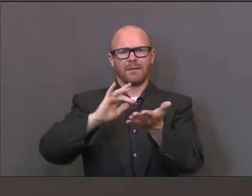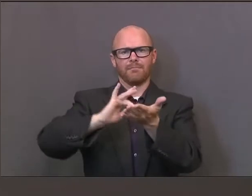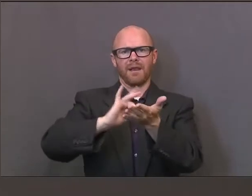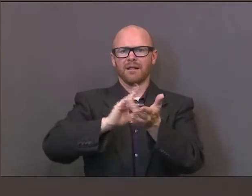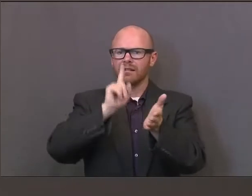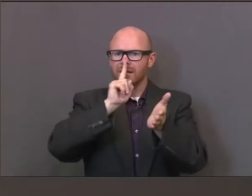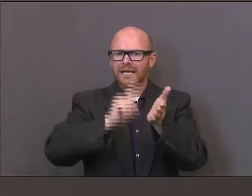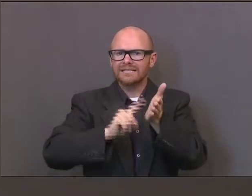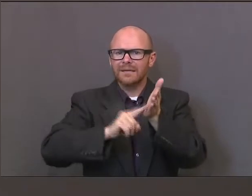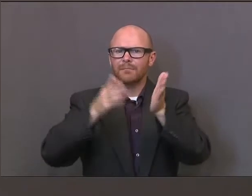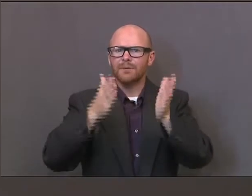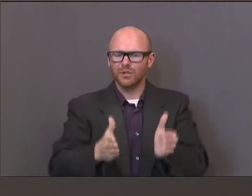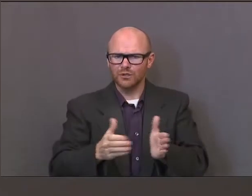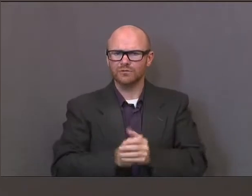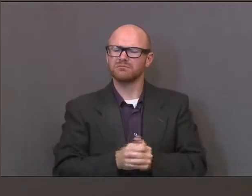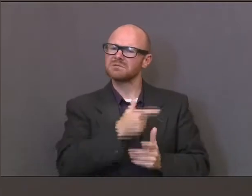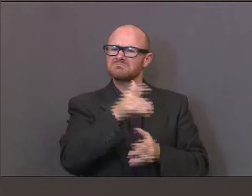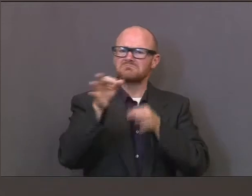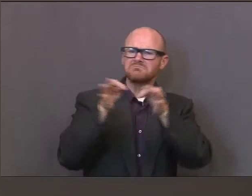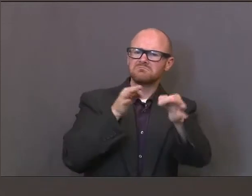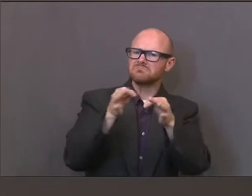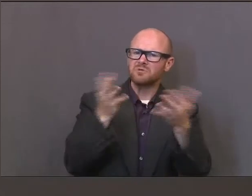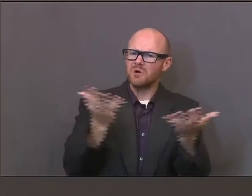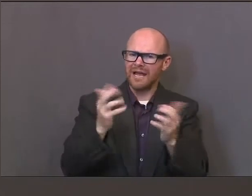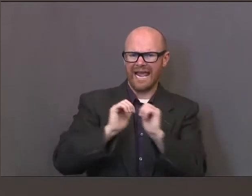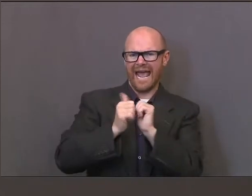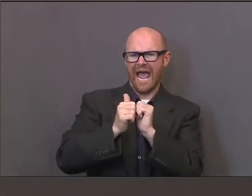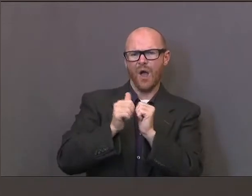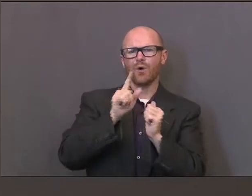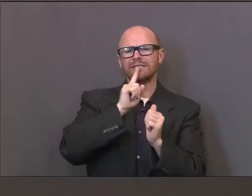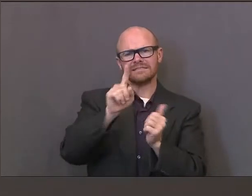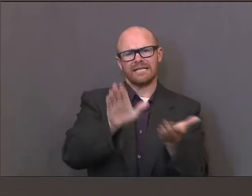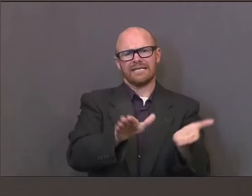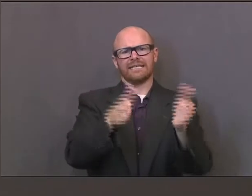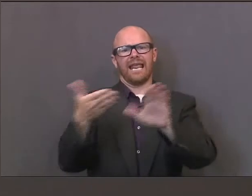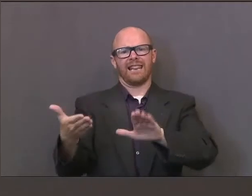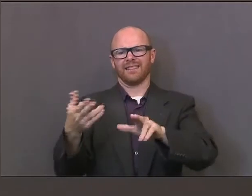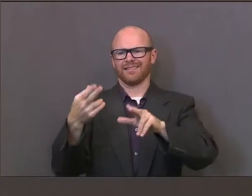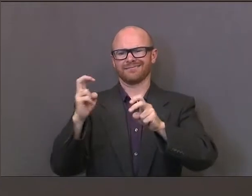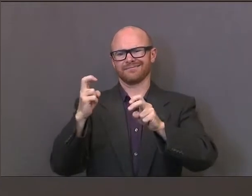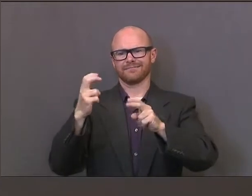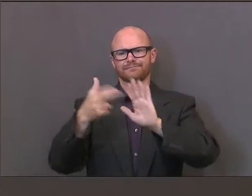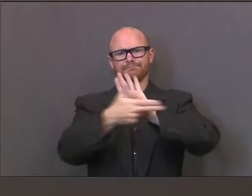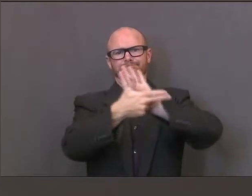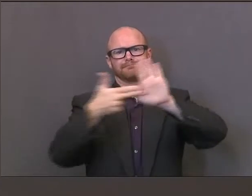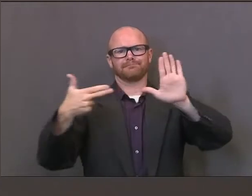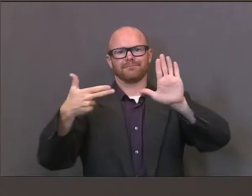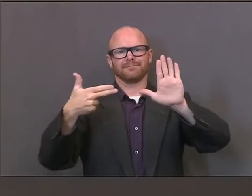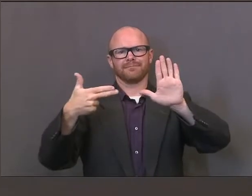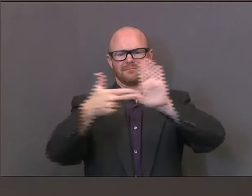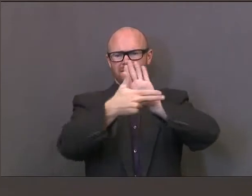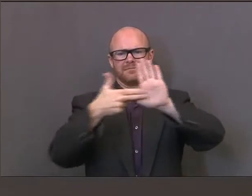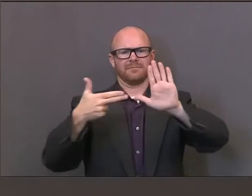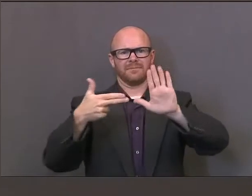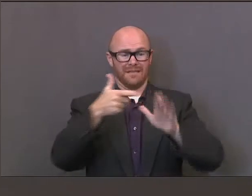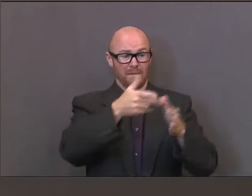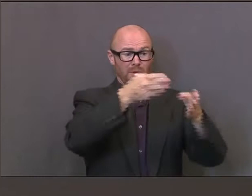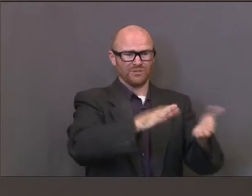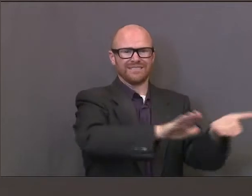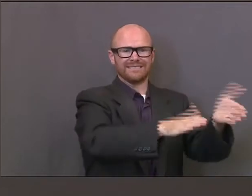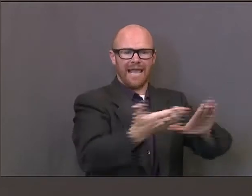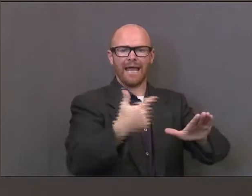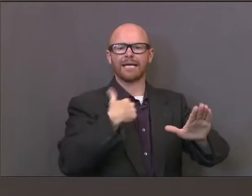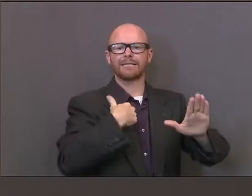to talk about how deaths are certified in Utah. We have this rumor out there that somehow people are dying,